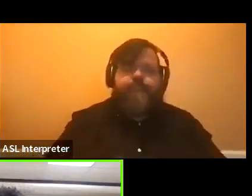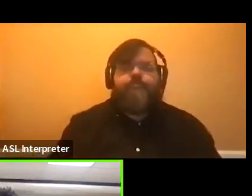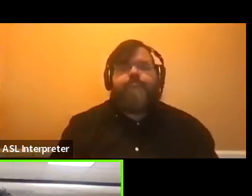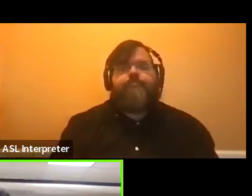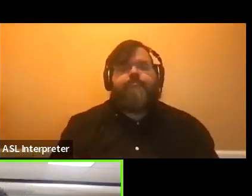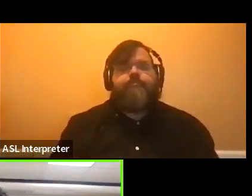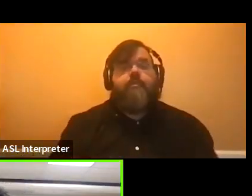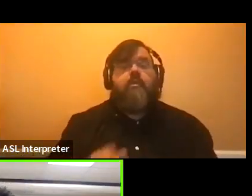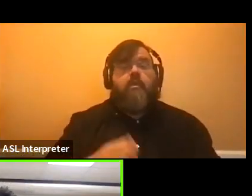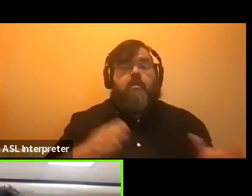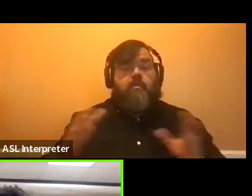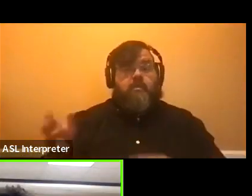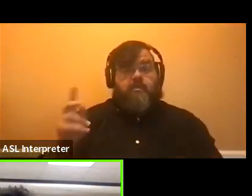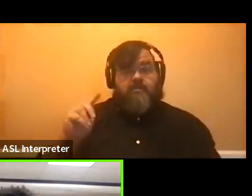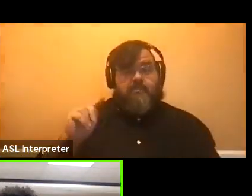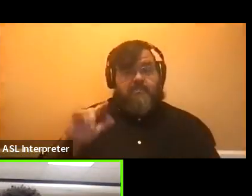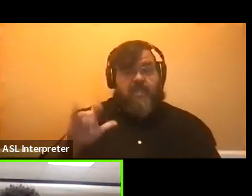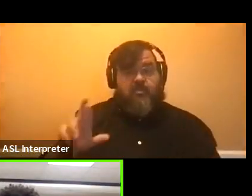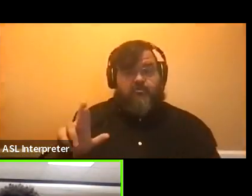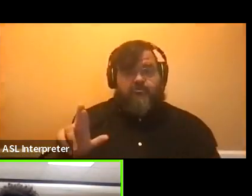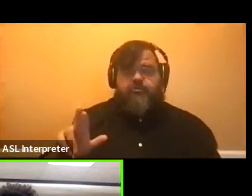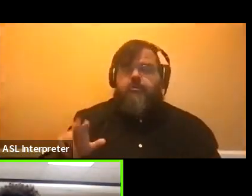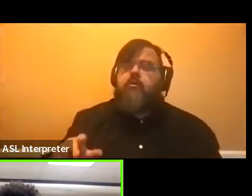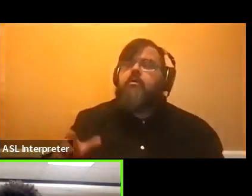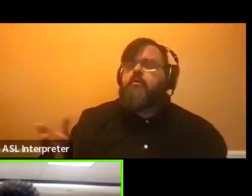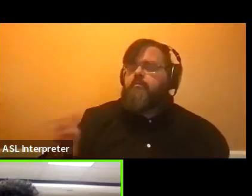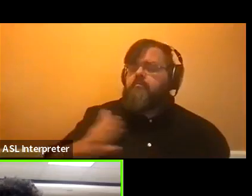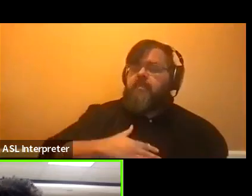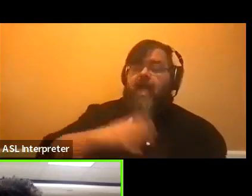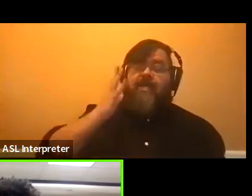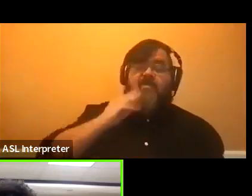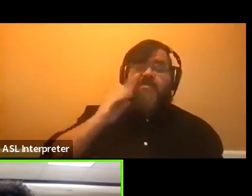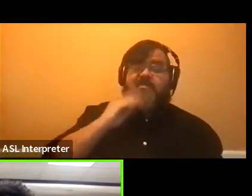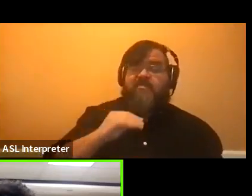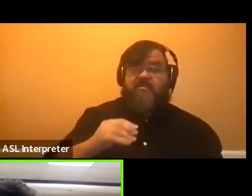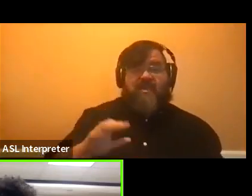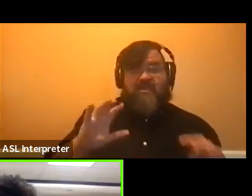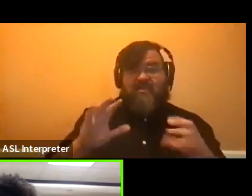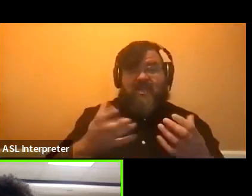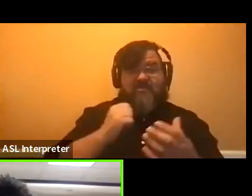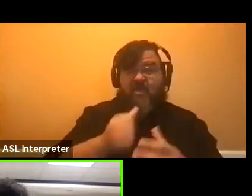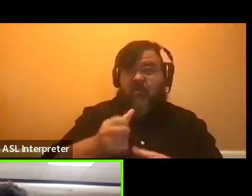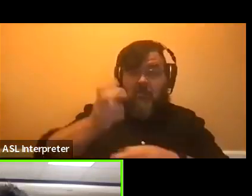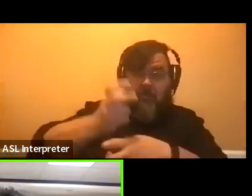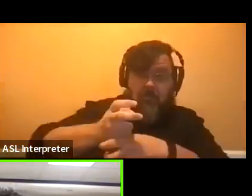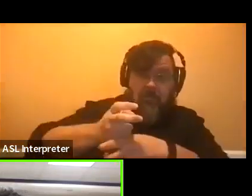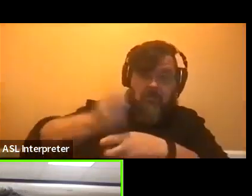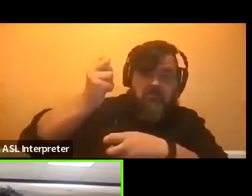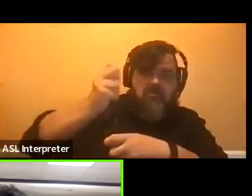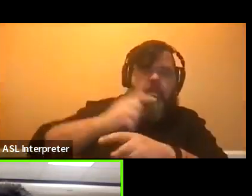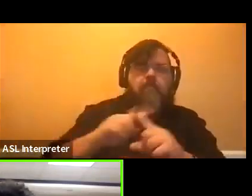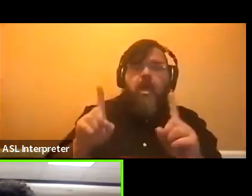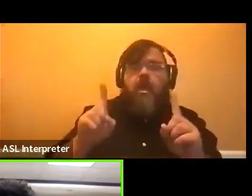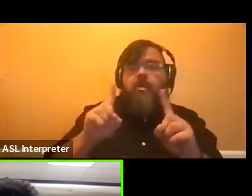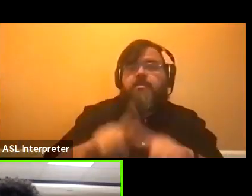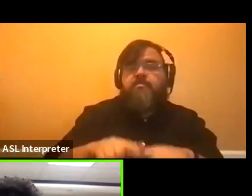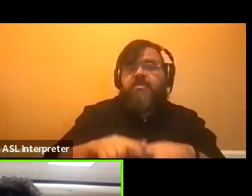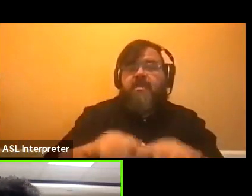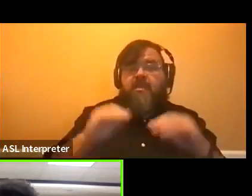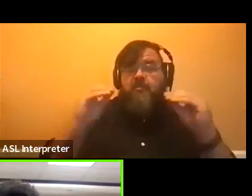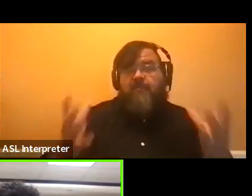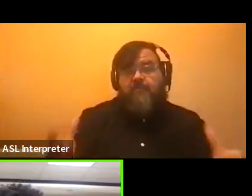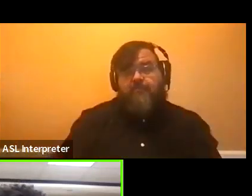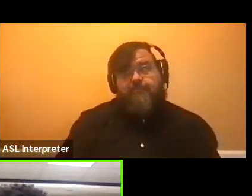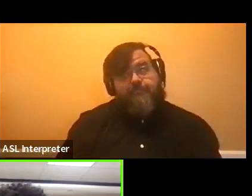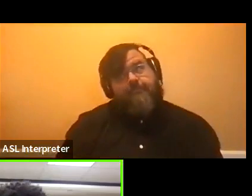Just to add on to that, like, I, from my experience, my courses haven't been harder. But that also does depend on the professor. But